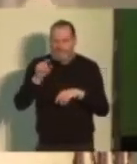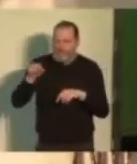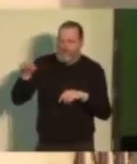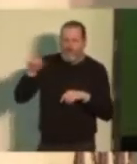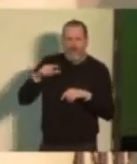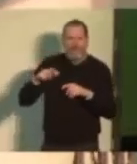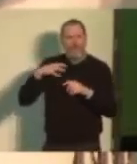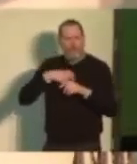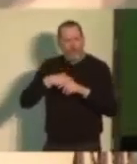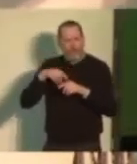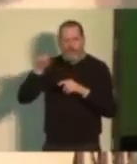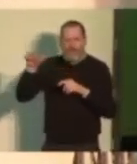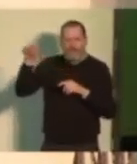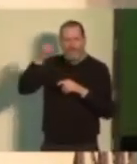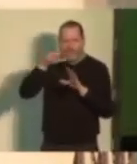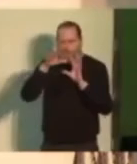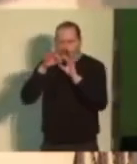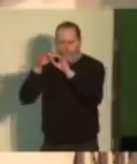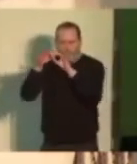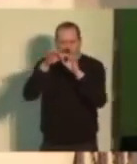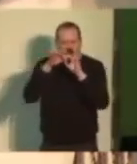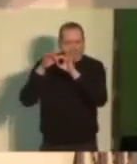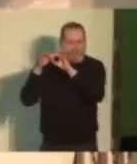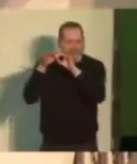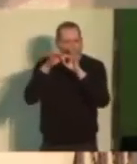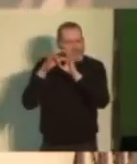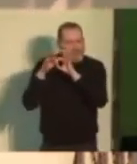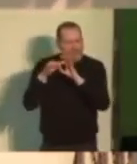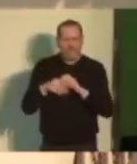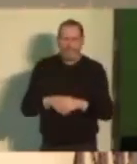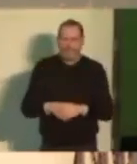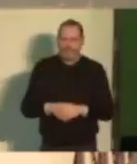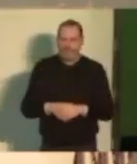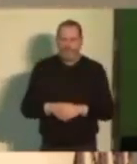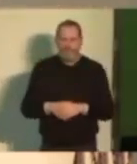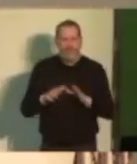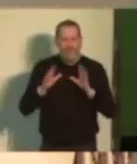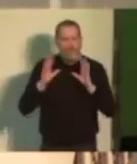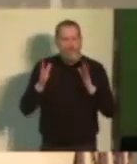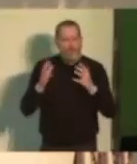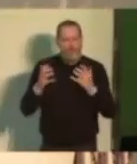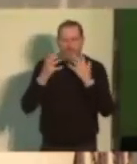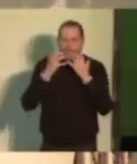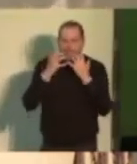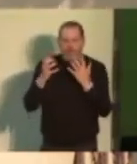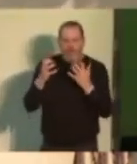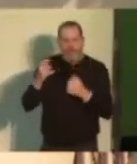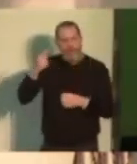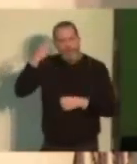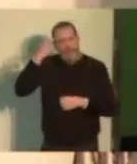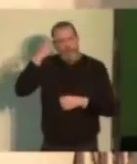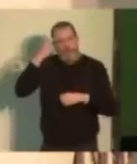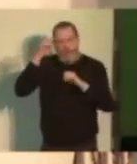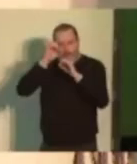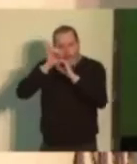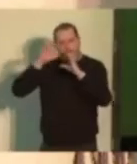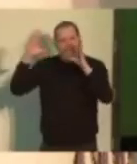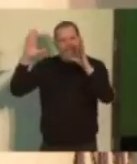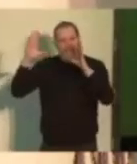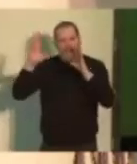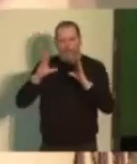America are engaged in, that we also have the courage to think big and not small.